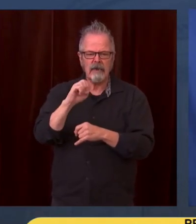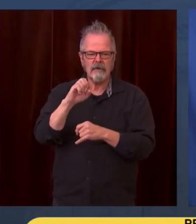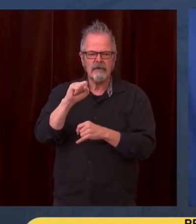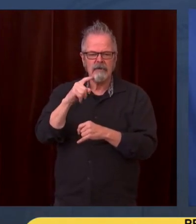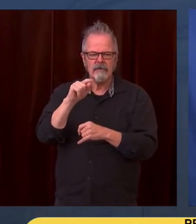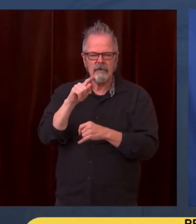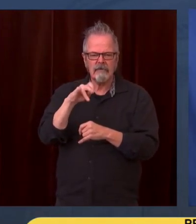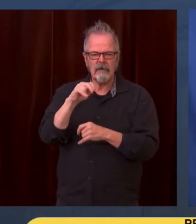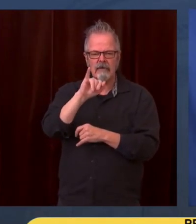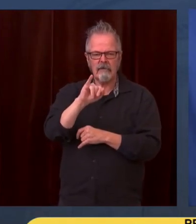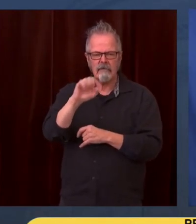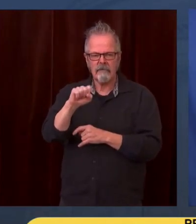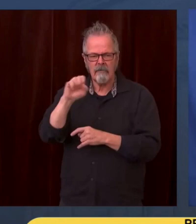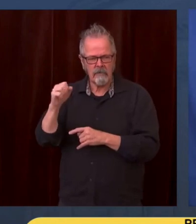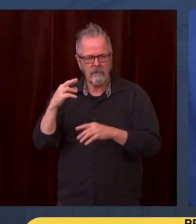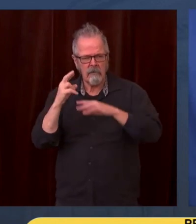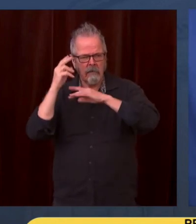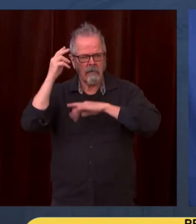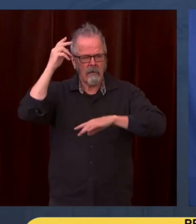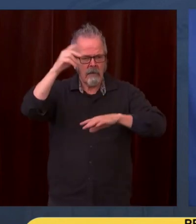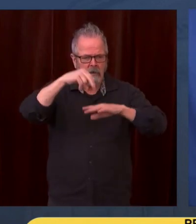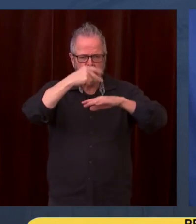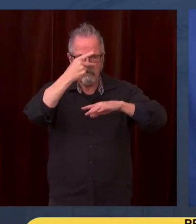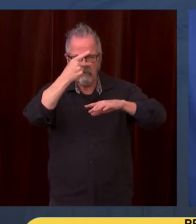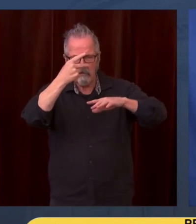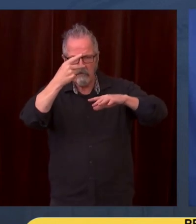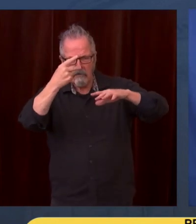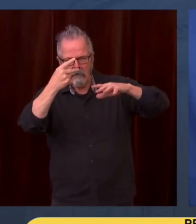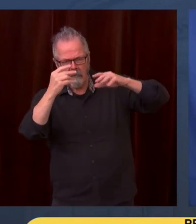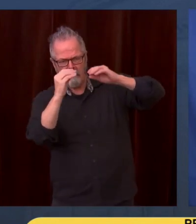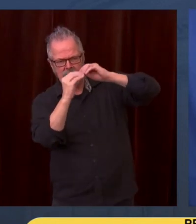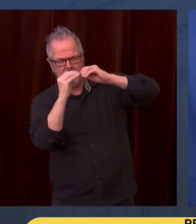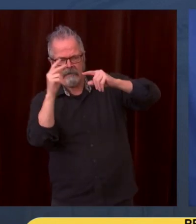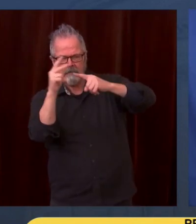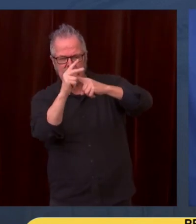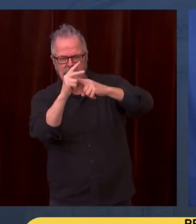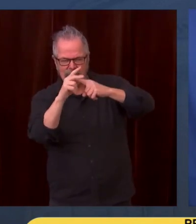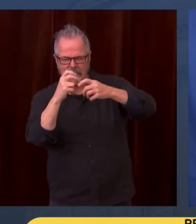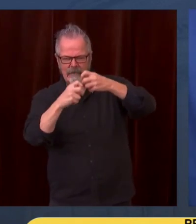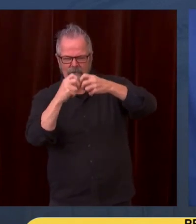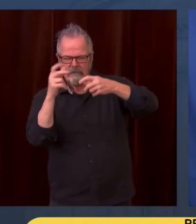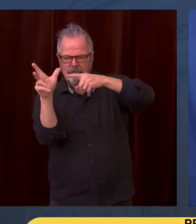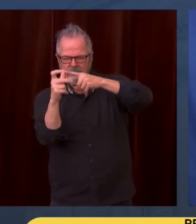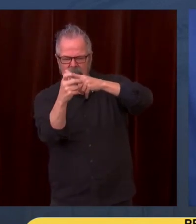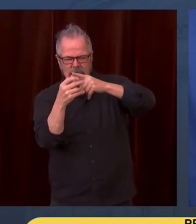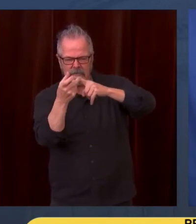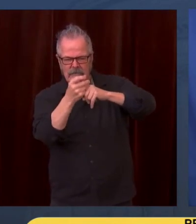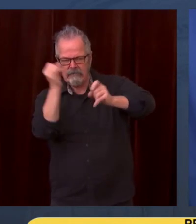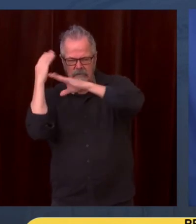scientific traditions of the state of Washington. Thanks for her leadership. We have Dr. Shaw, Lacey Fernbeck, and Nick Struley also with